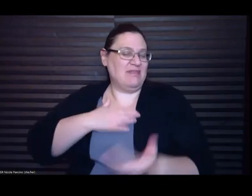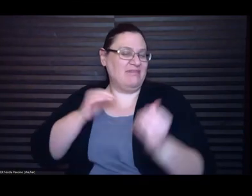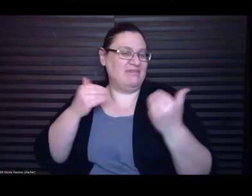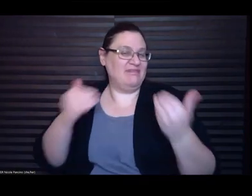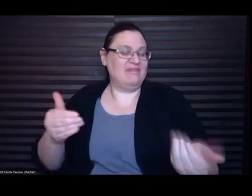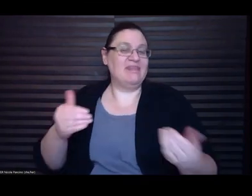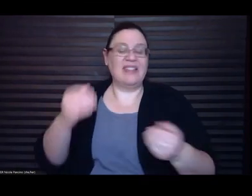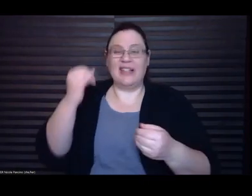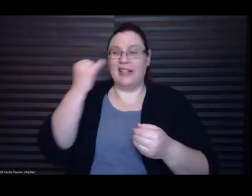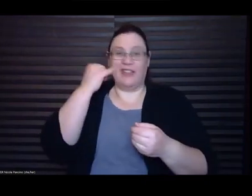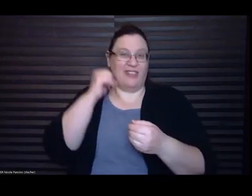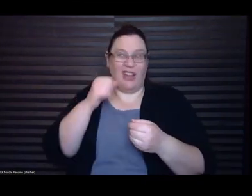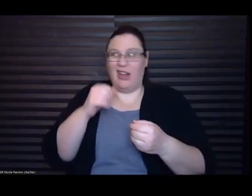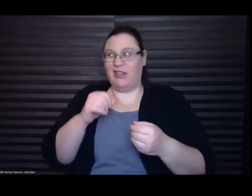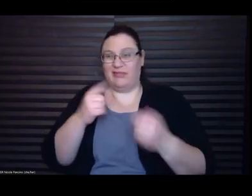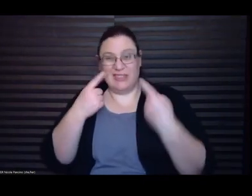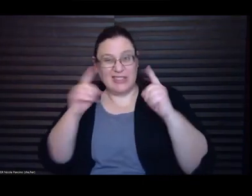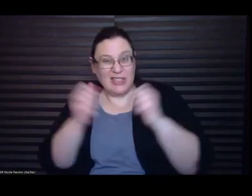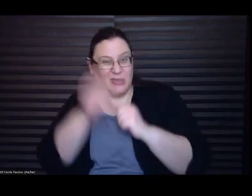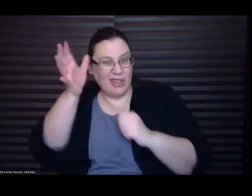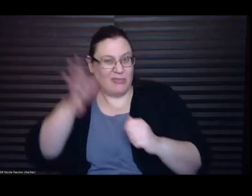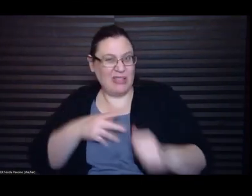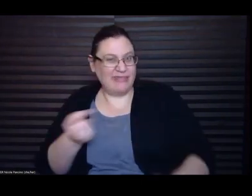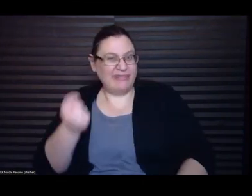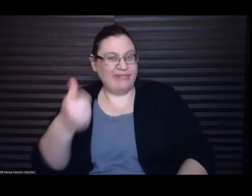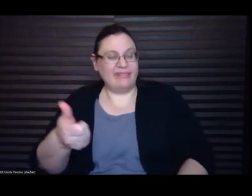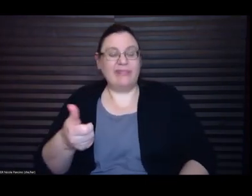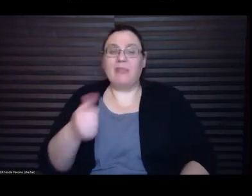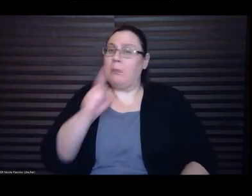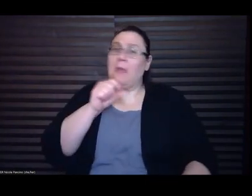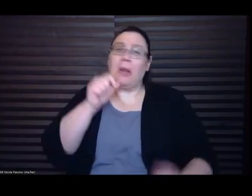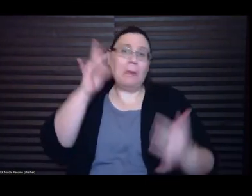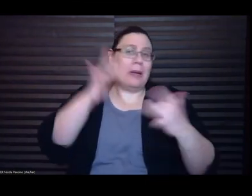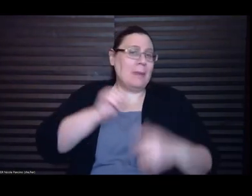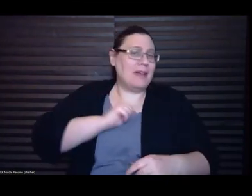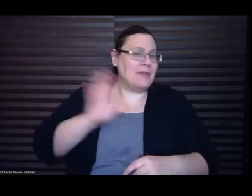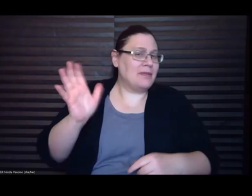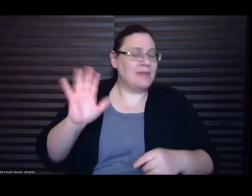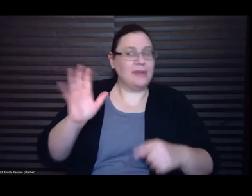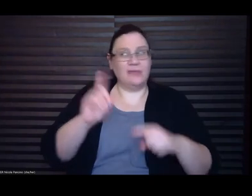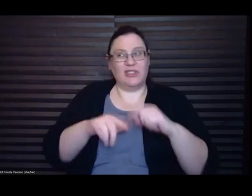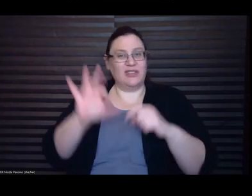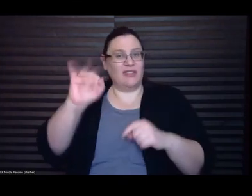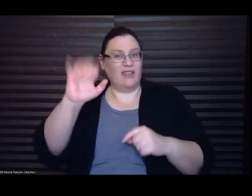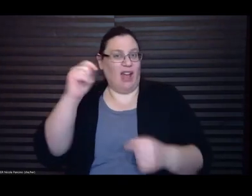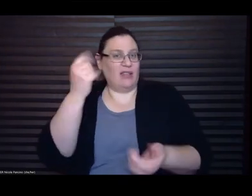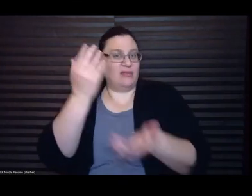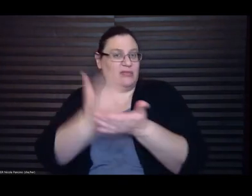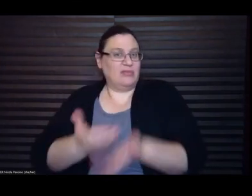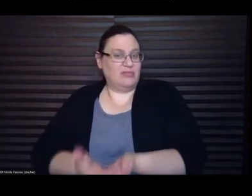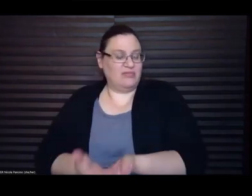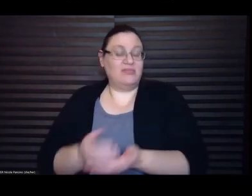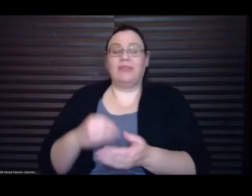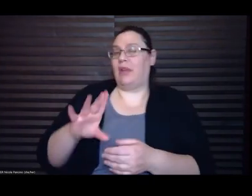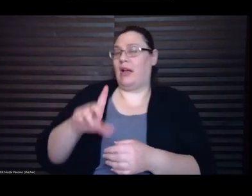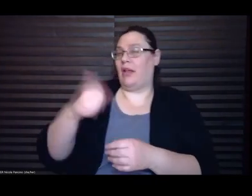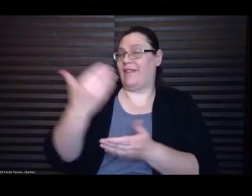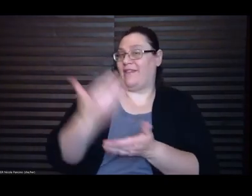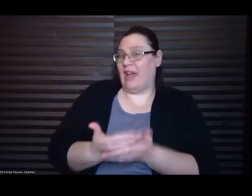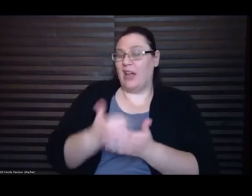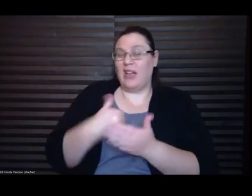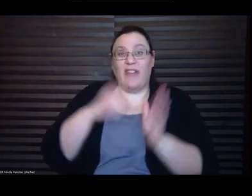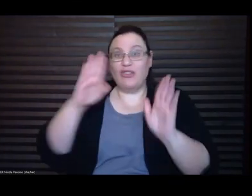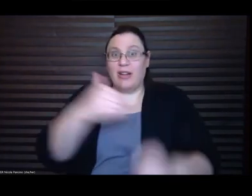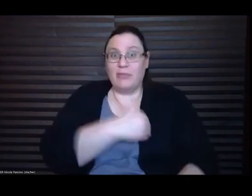-pity. This is just a statement of the facts. Here's a fact. I have great breasts which have warped my spine. More facts. My